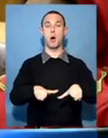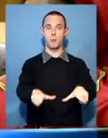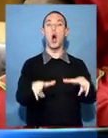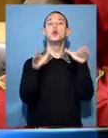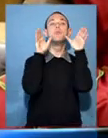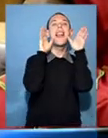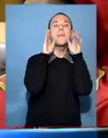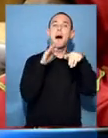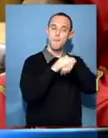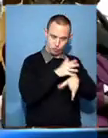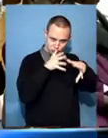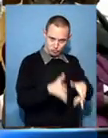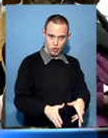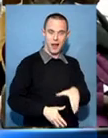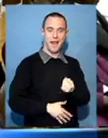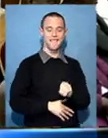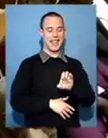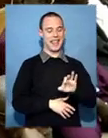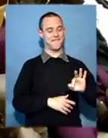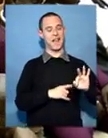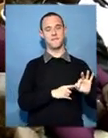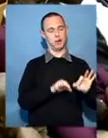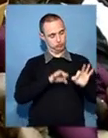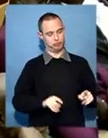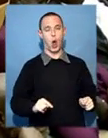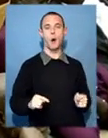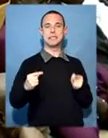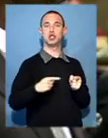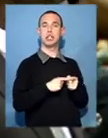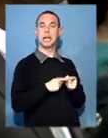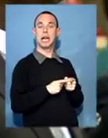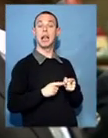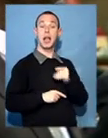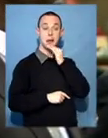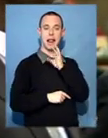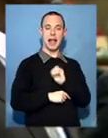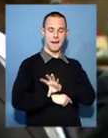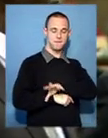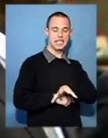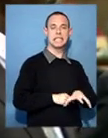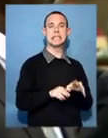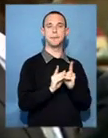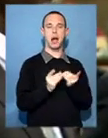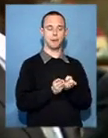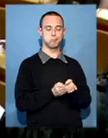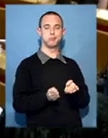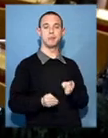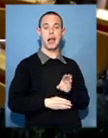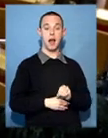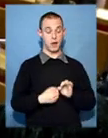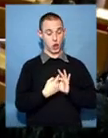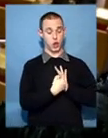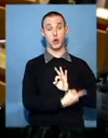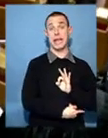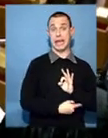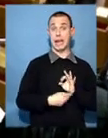his EFF is the official opposition. The legislature is merging several departments and splitting several. Only three members